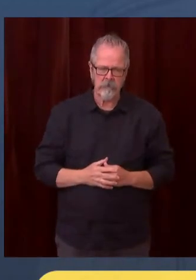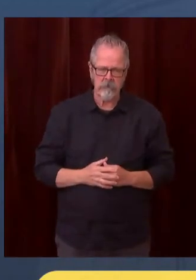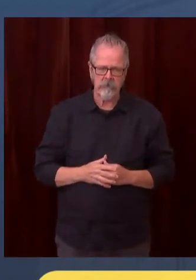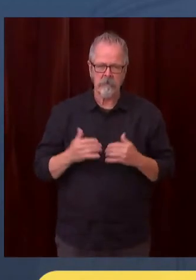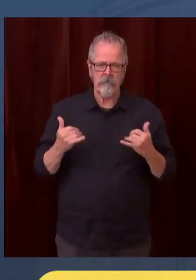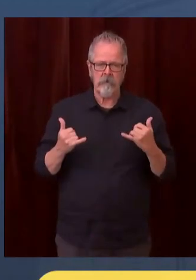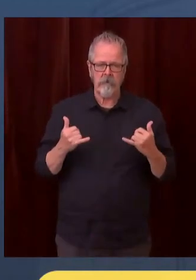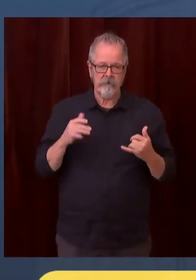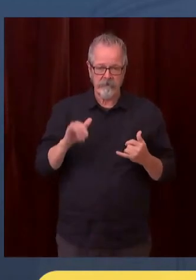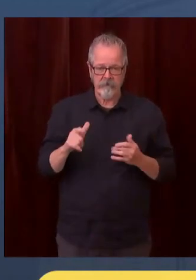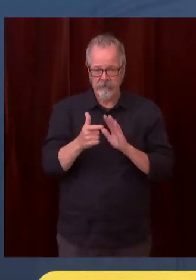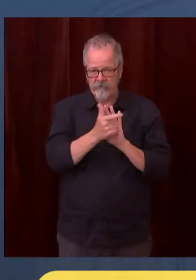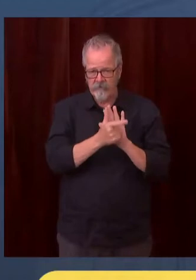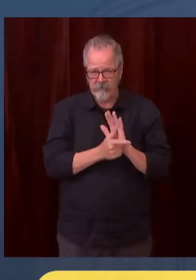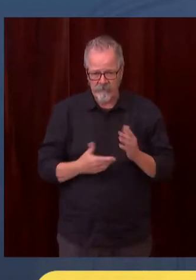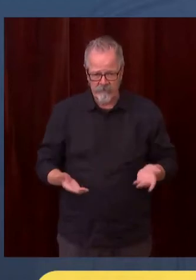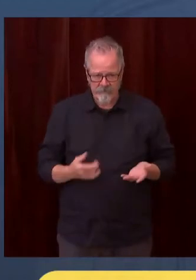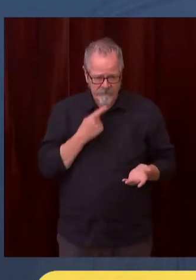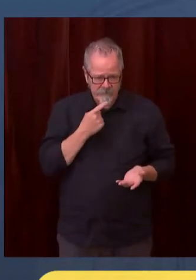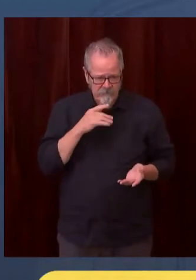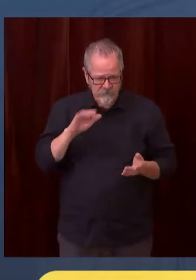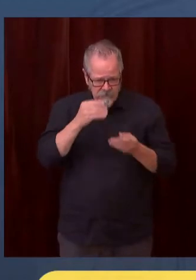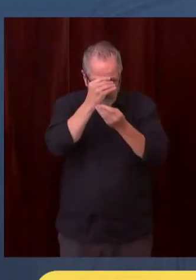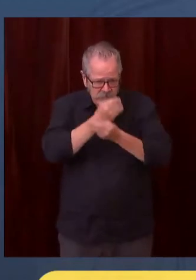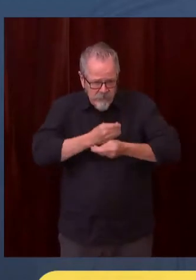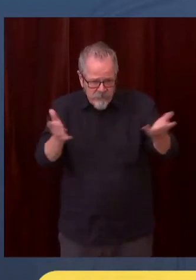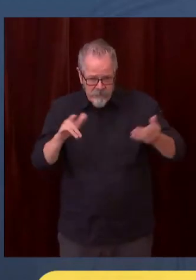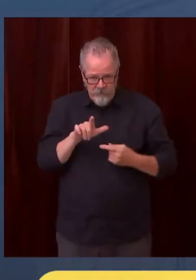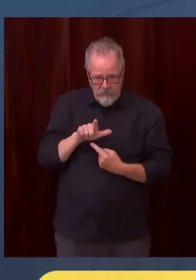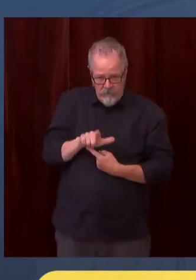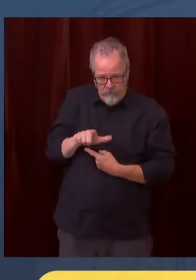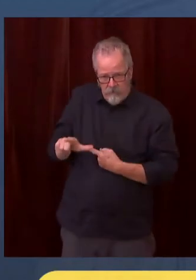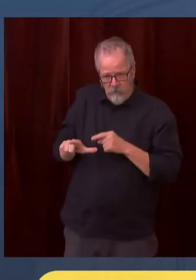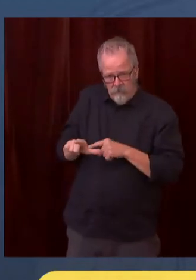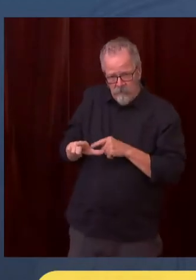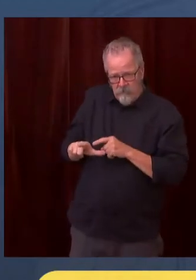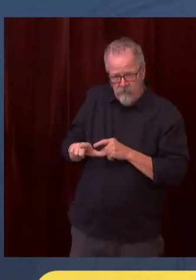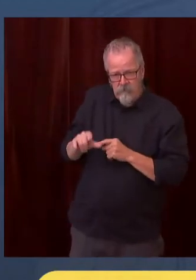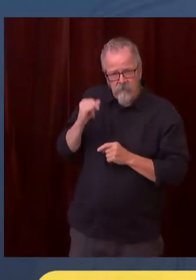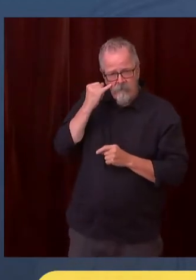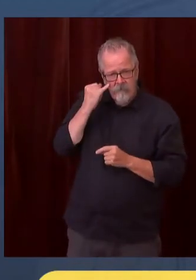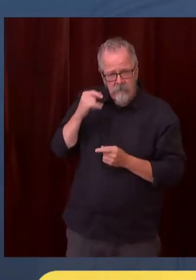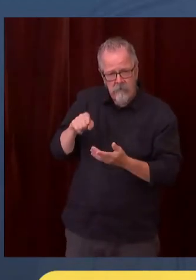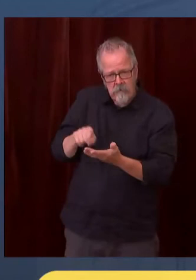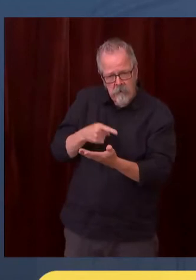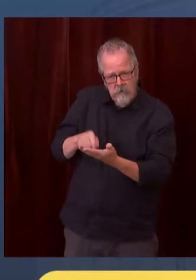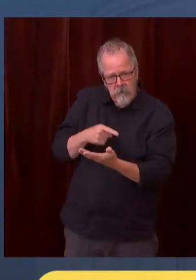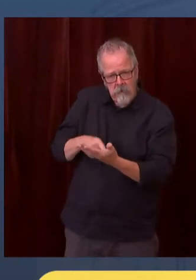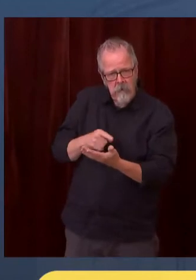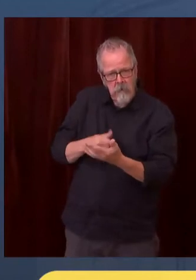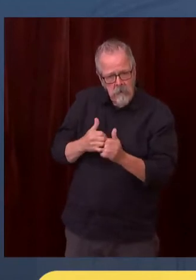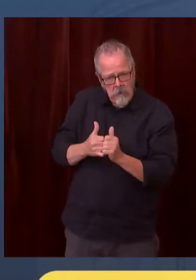to provide the right to legal counsel to tenants in this regard, while they're issuing a two-week notice to pay or